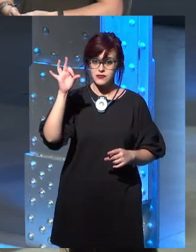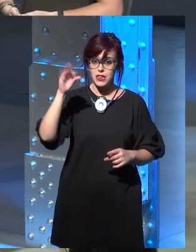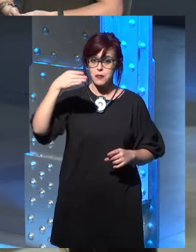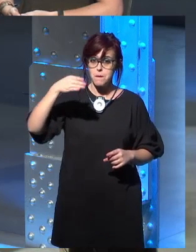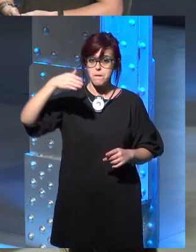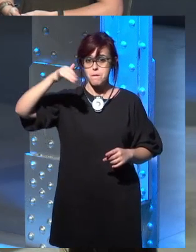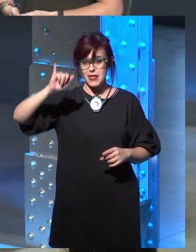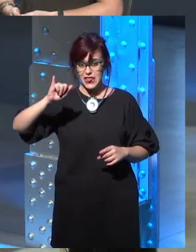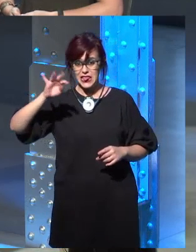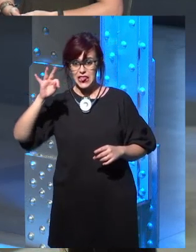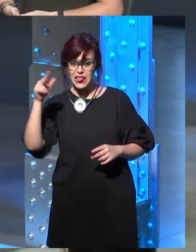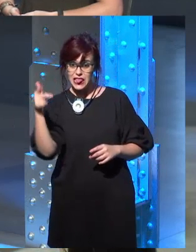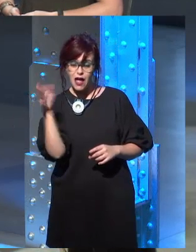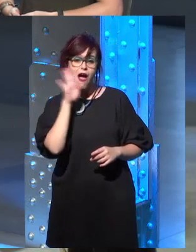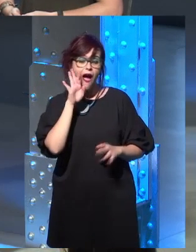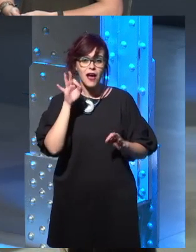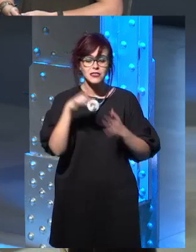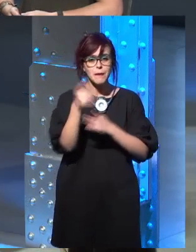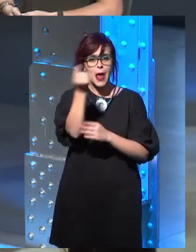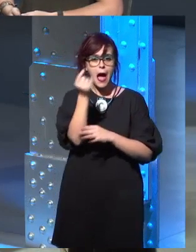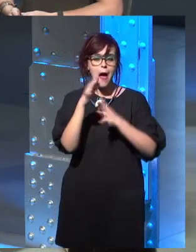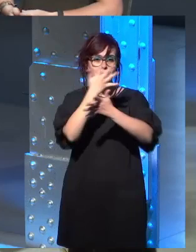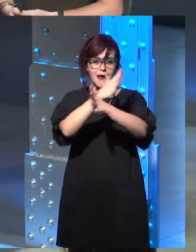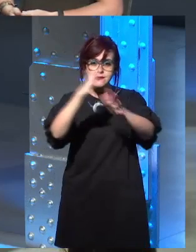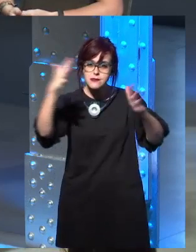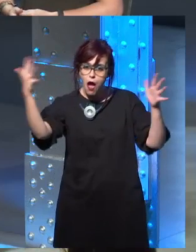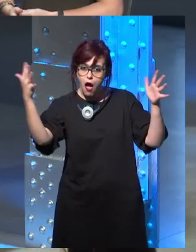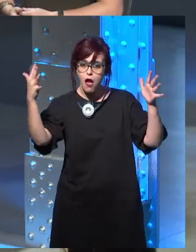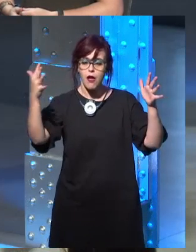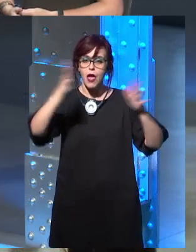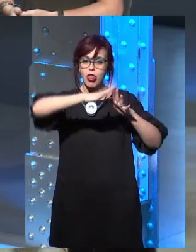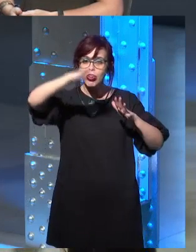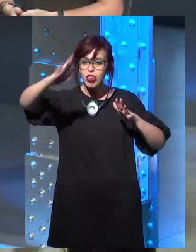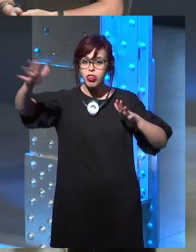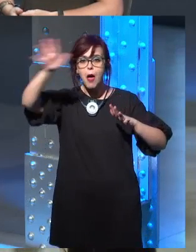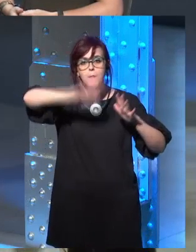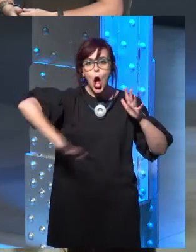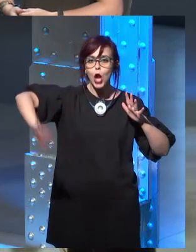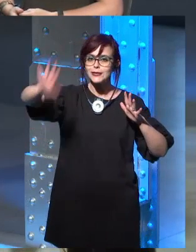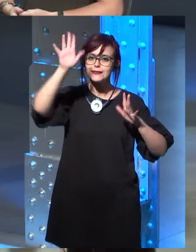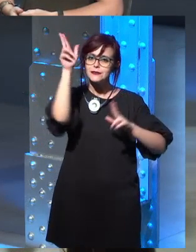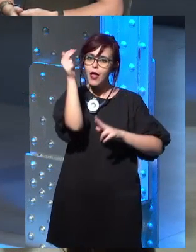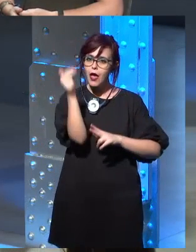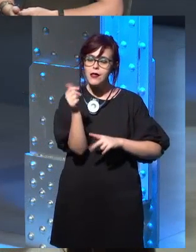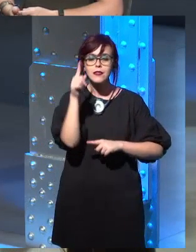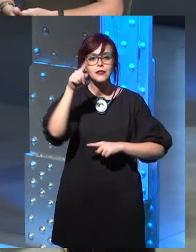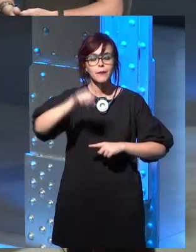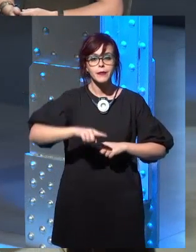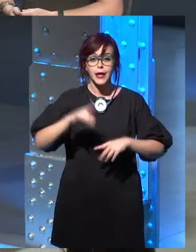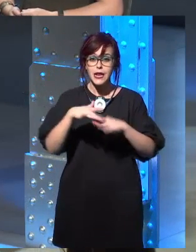he's in charge also of